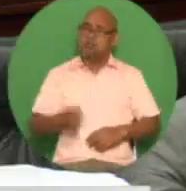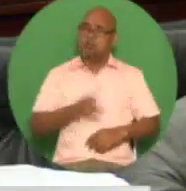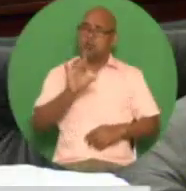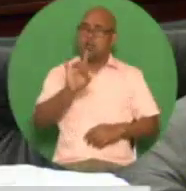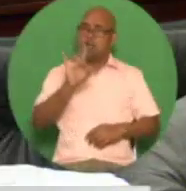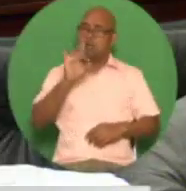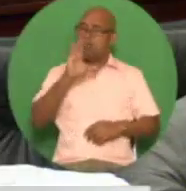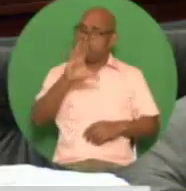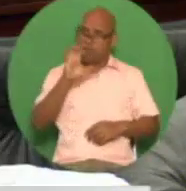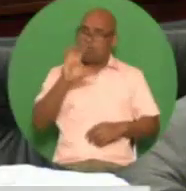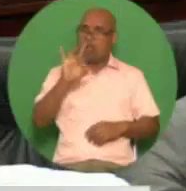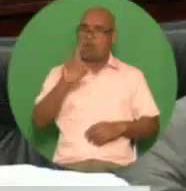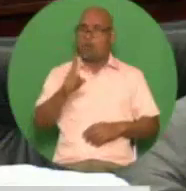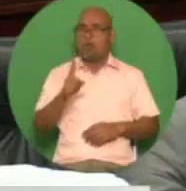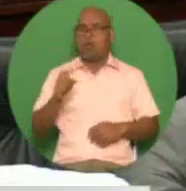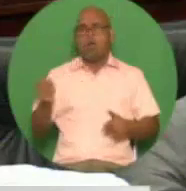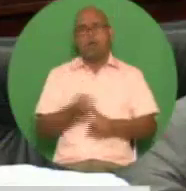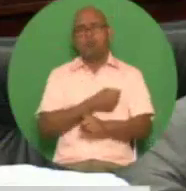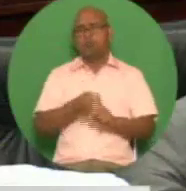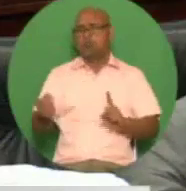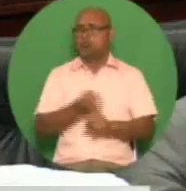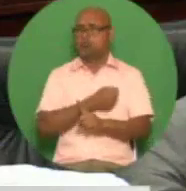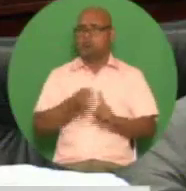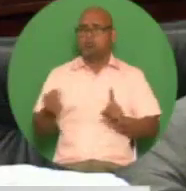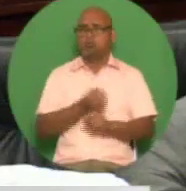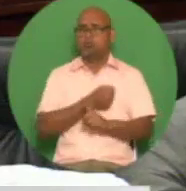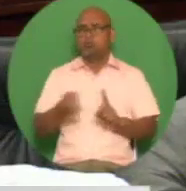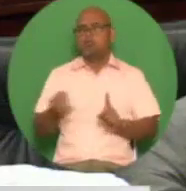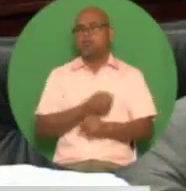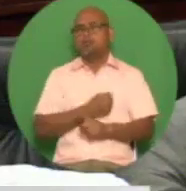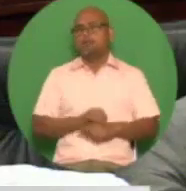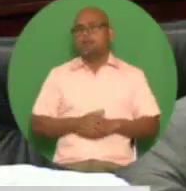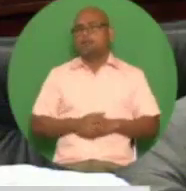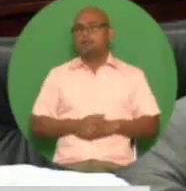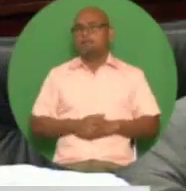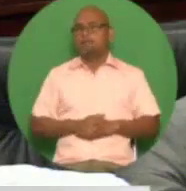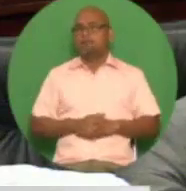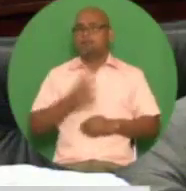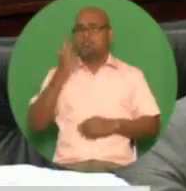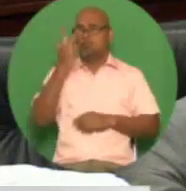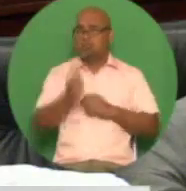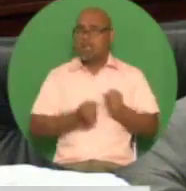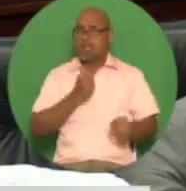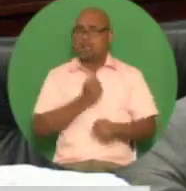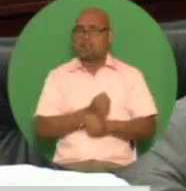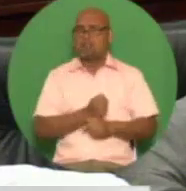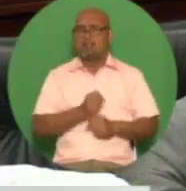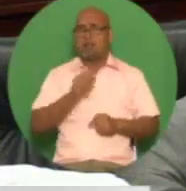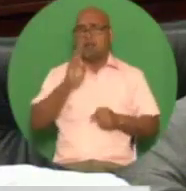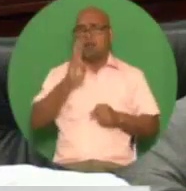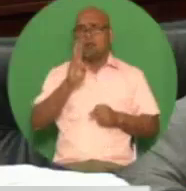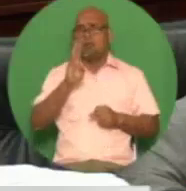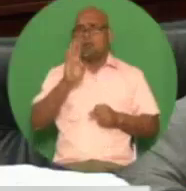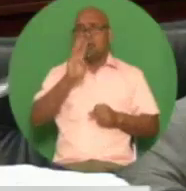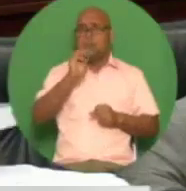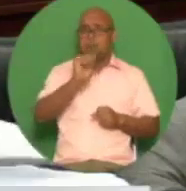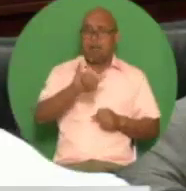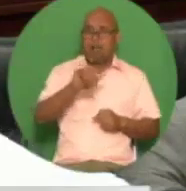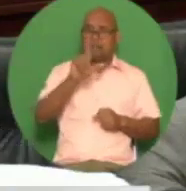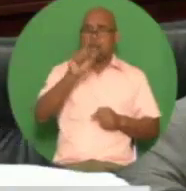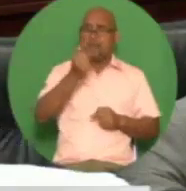cases of child abuse reported to the children's authority over the three-year period may 2015 to april 30 2018